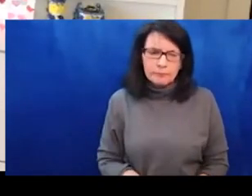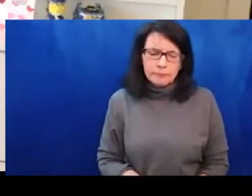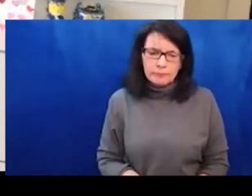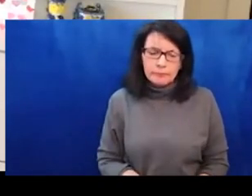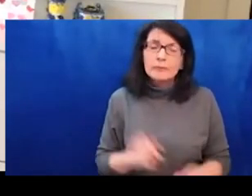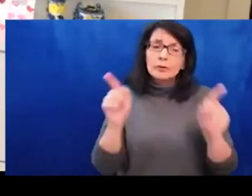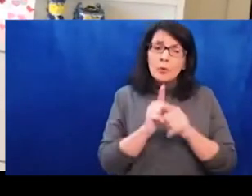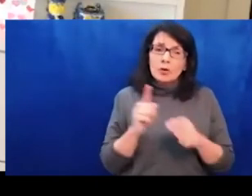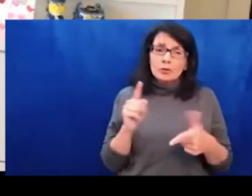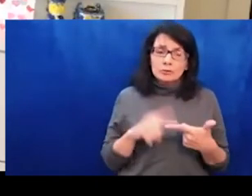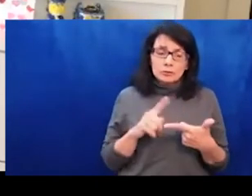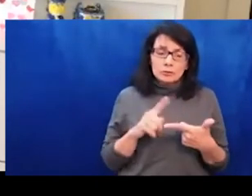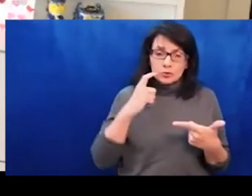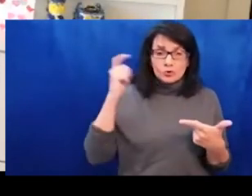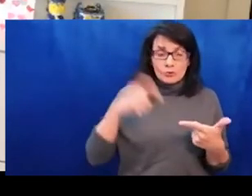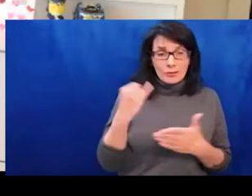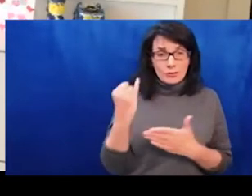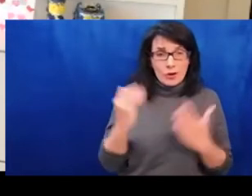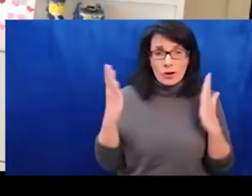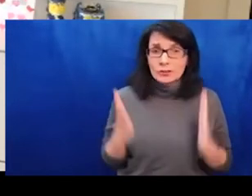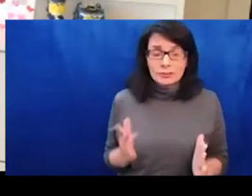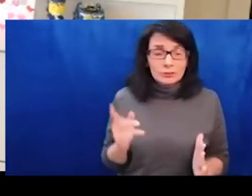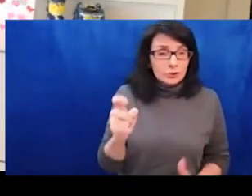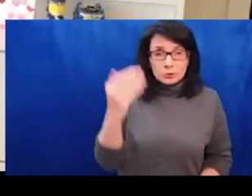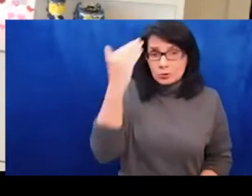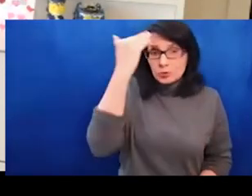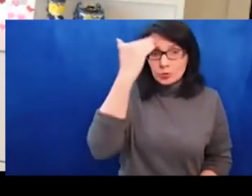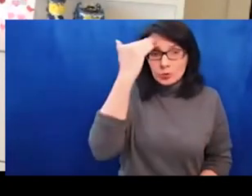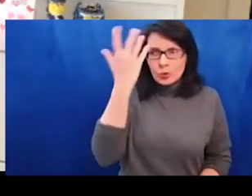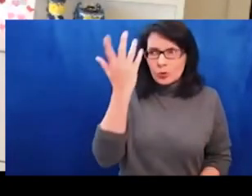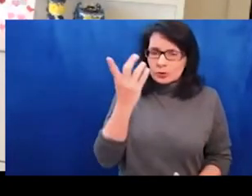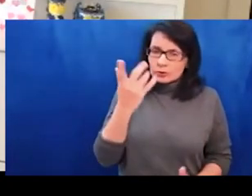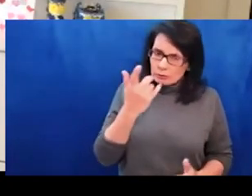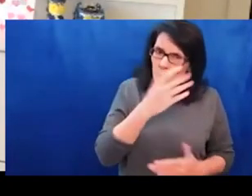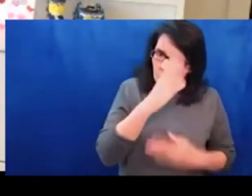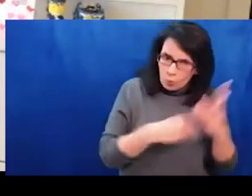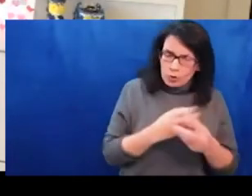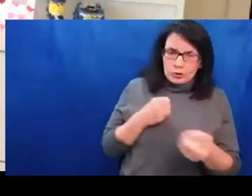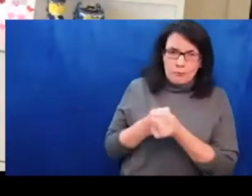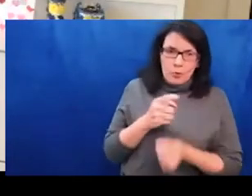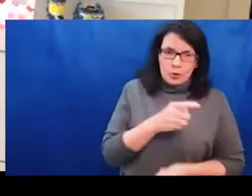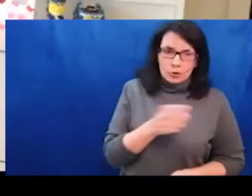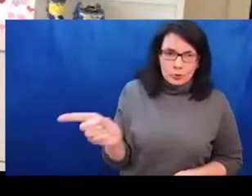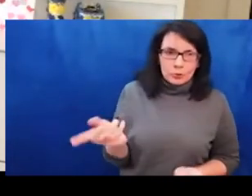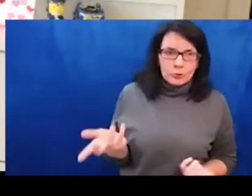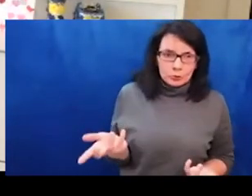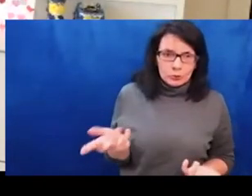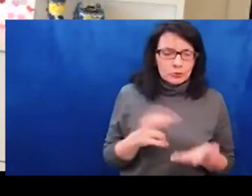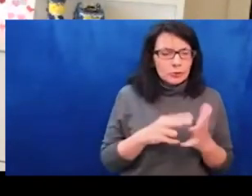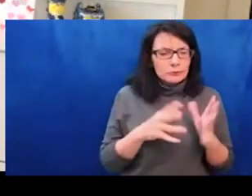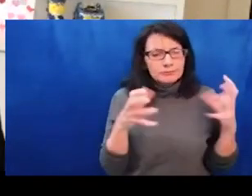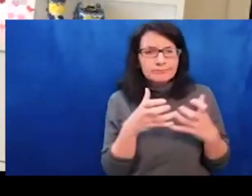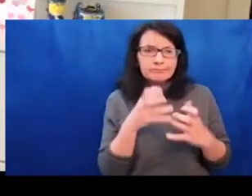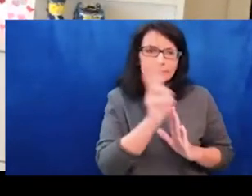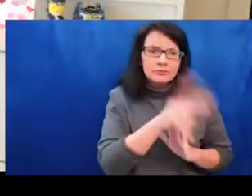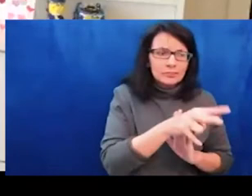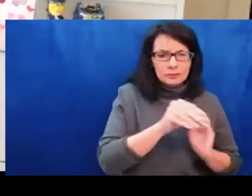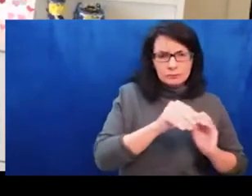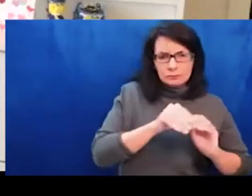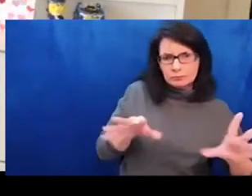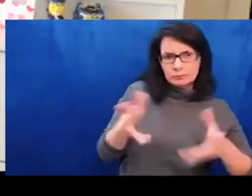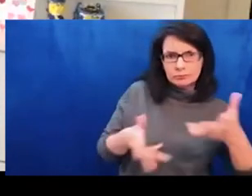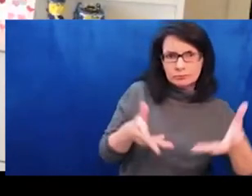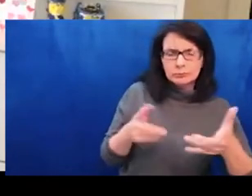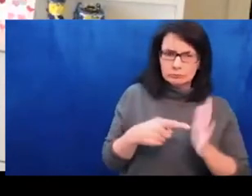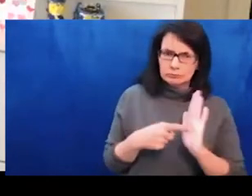ARC, many Russian and Belarusian artists who are being targeted by their governments for their opposition to the invasion. I want to highlight